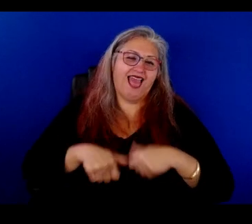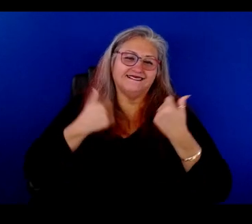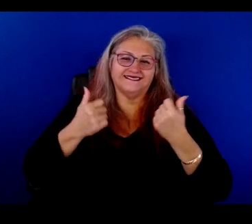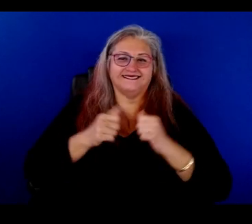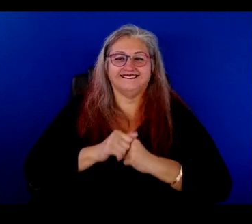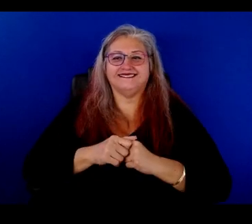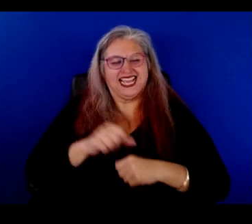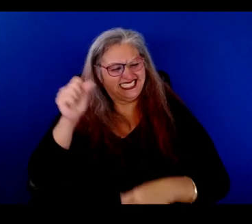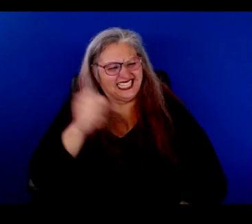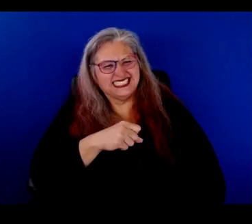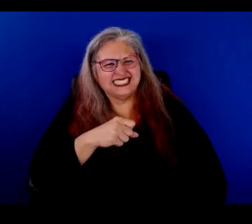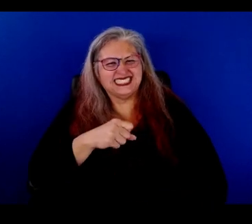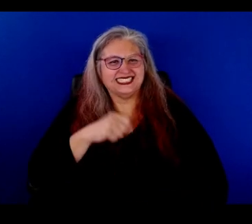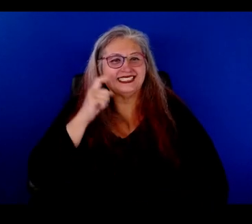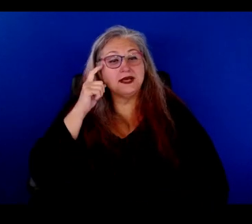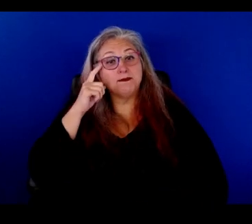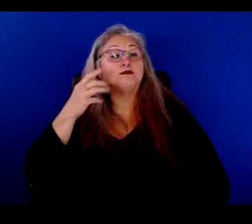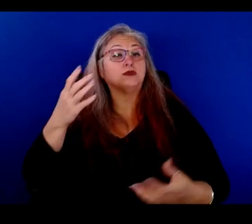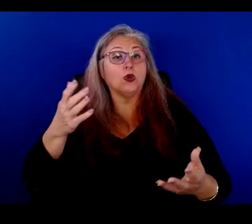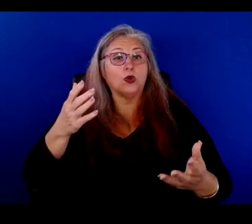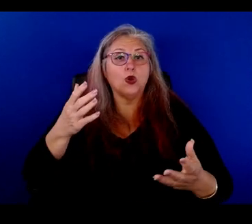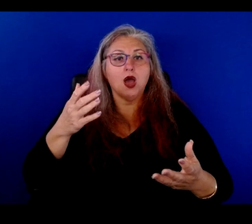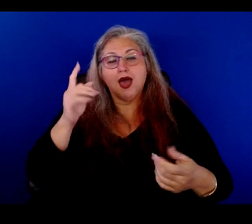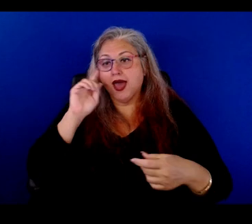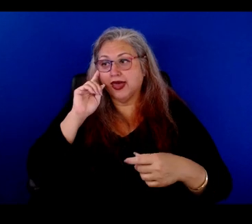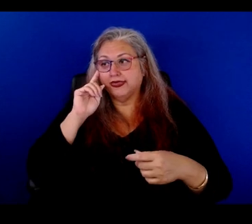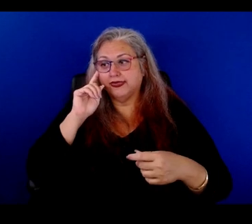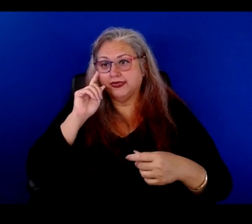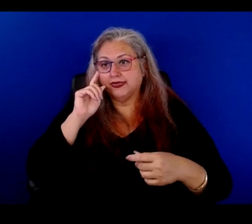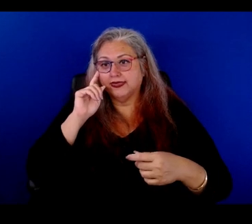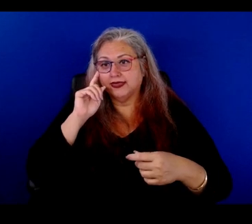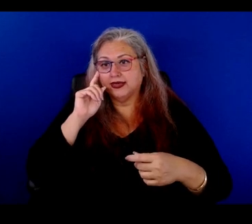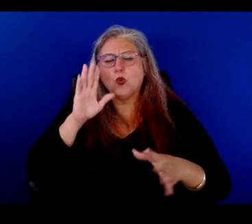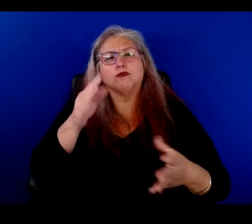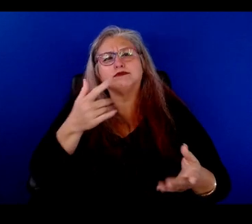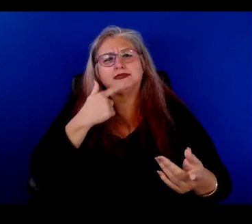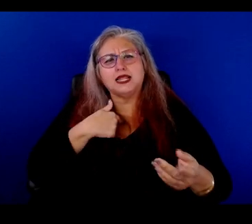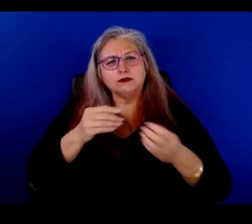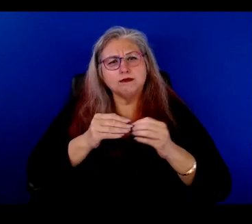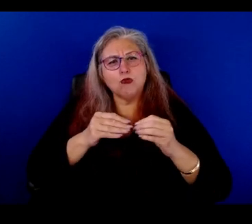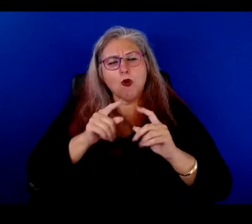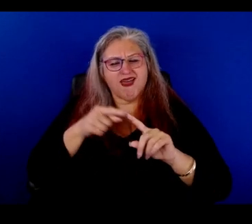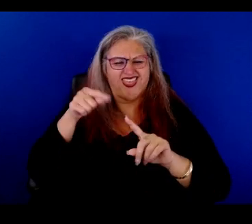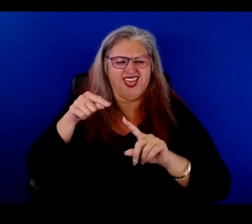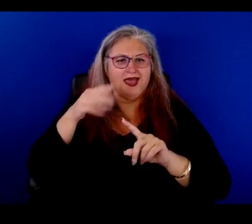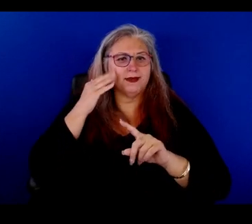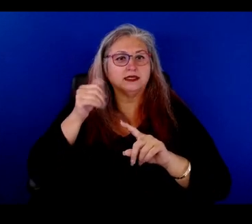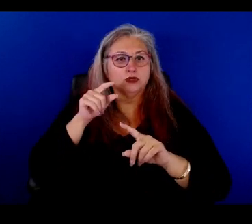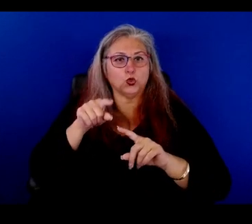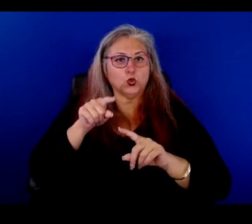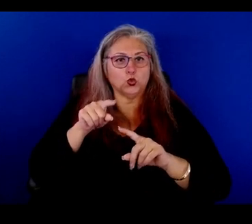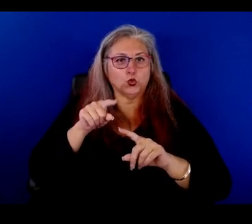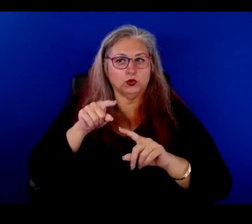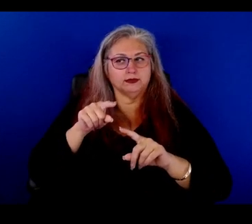Yeah. And, and, and so I think, uh, tell us a little bit about that because you're in a,